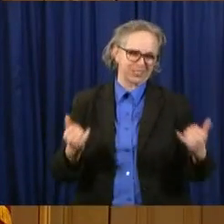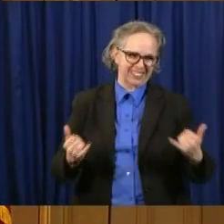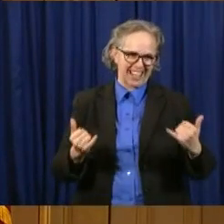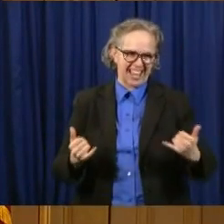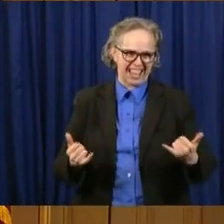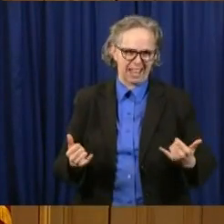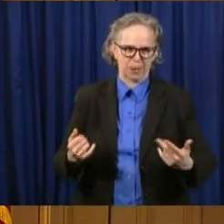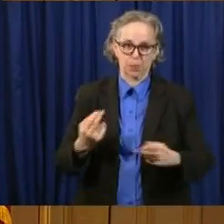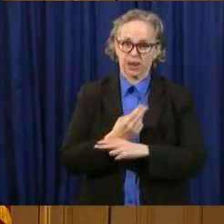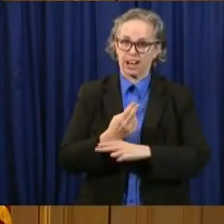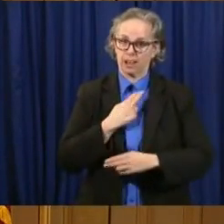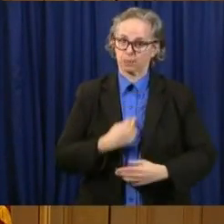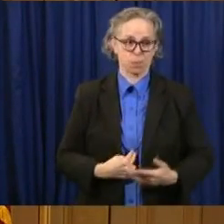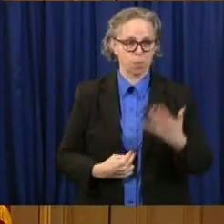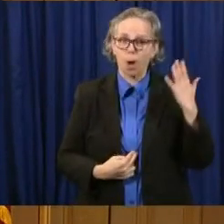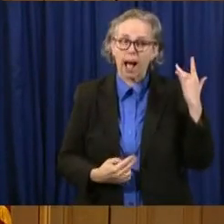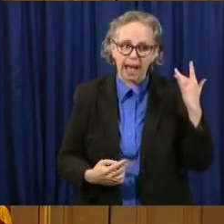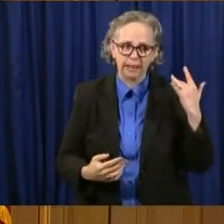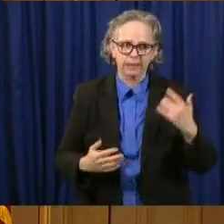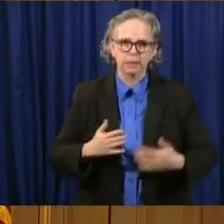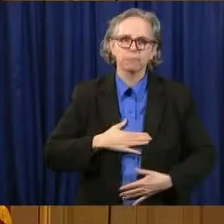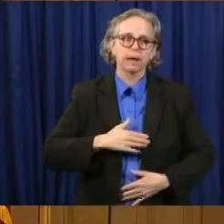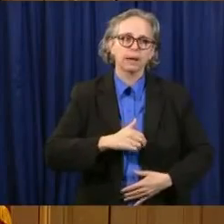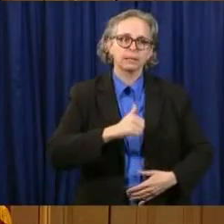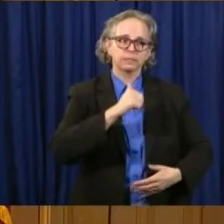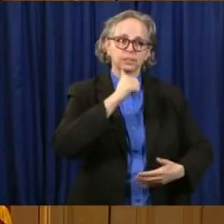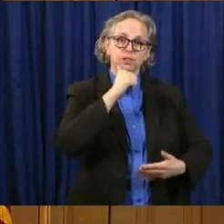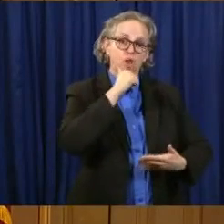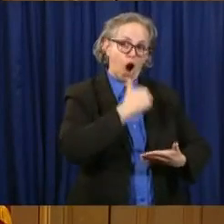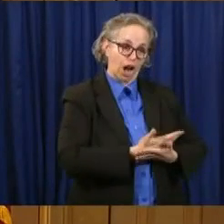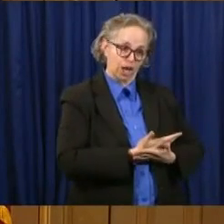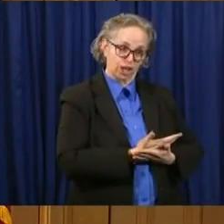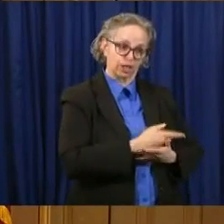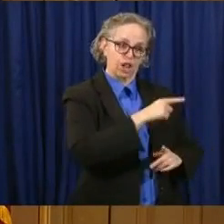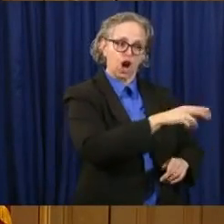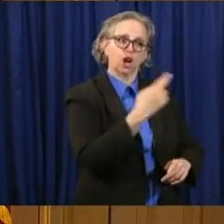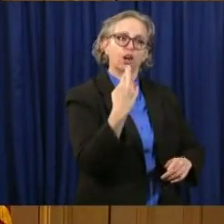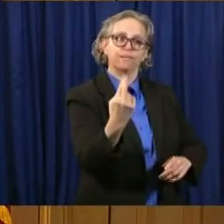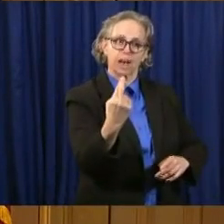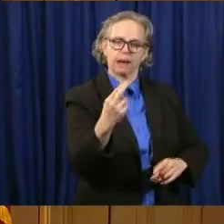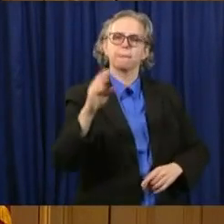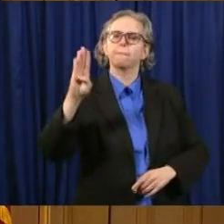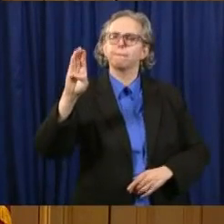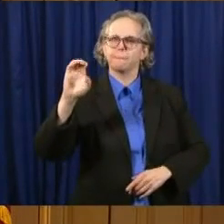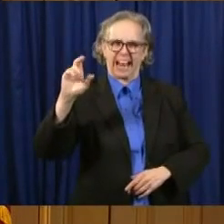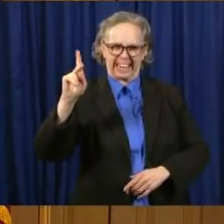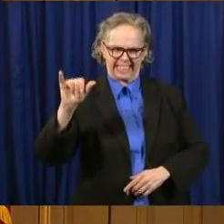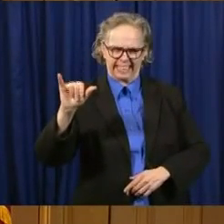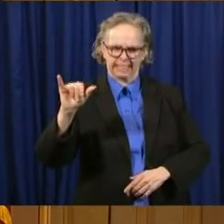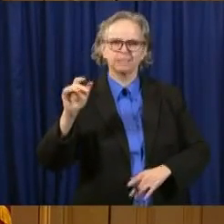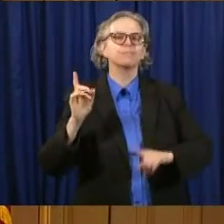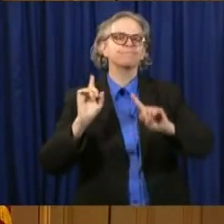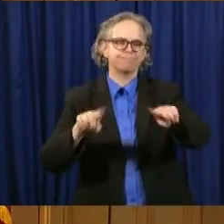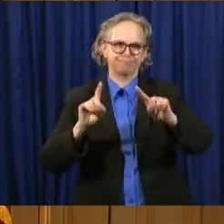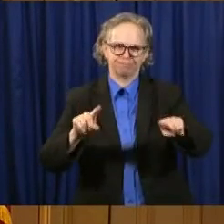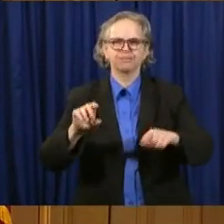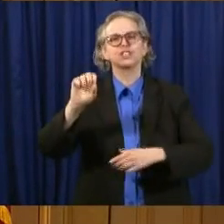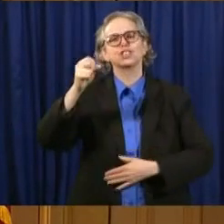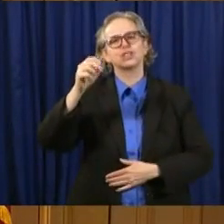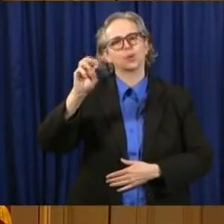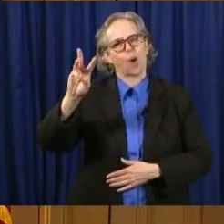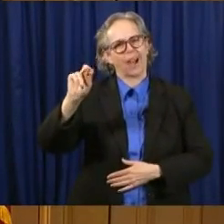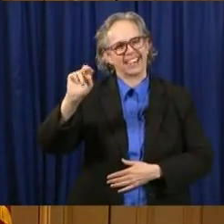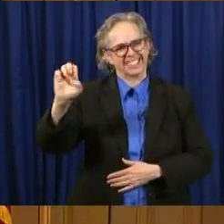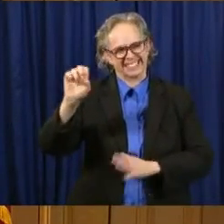good friend, Becky. And so, Becky, we'll give you a shout-out. I know you went to Shawnee State and